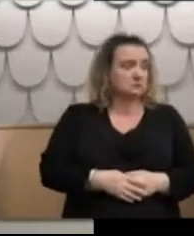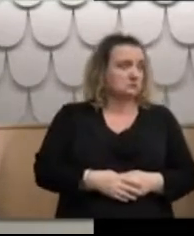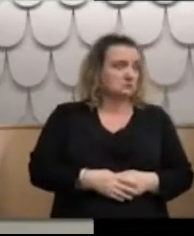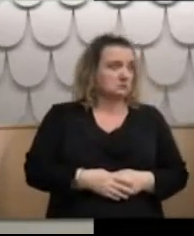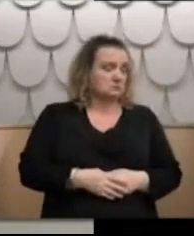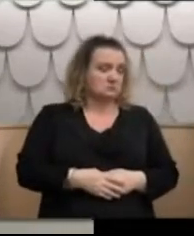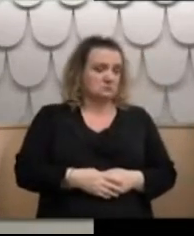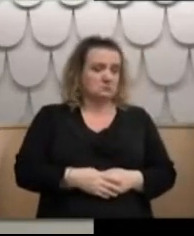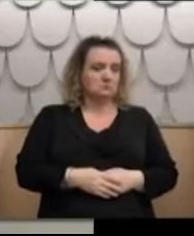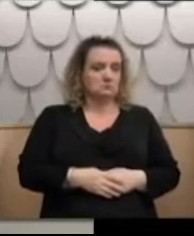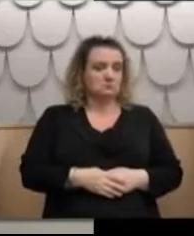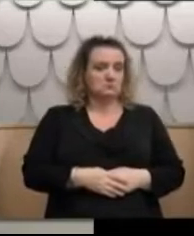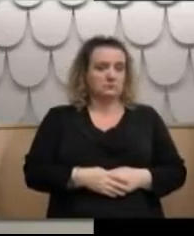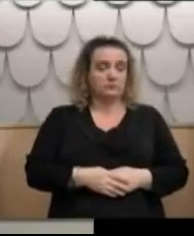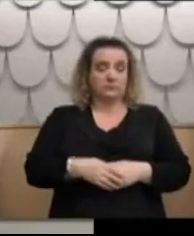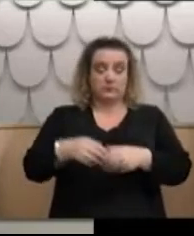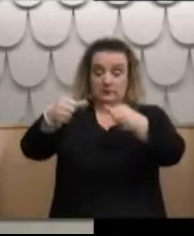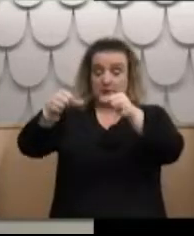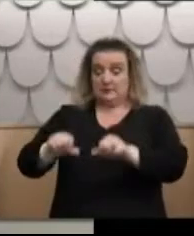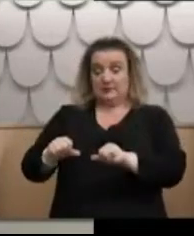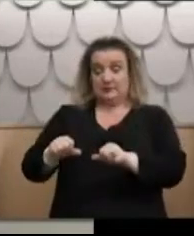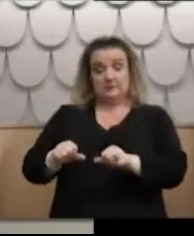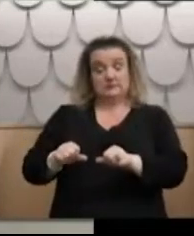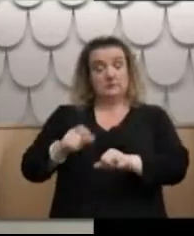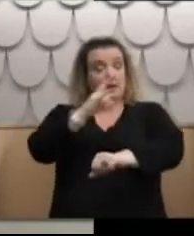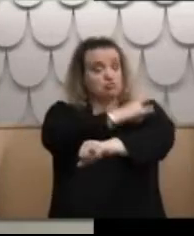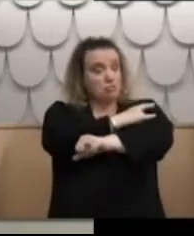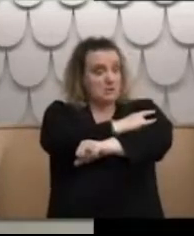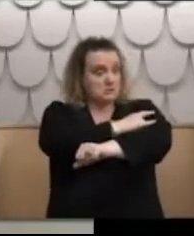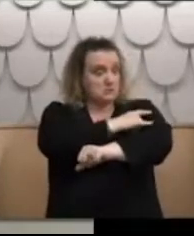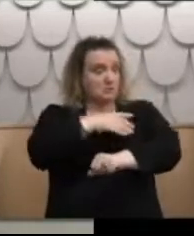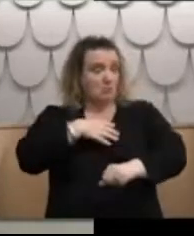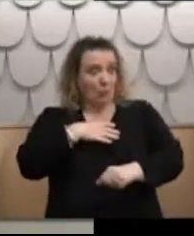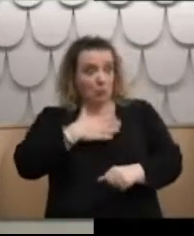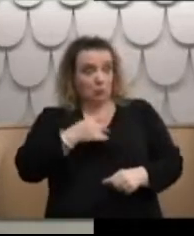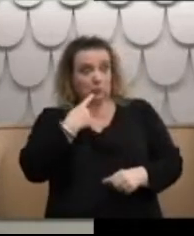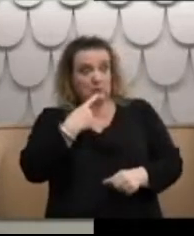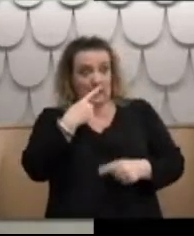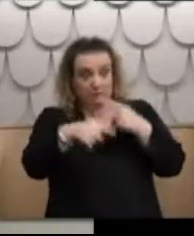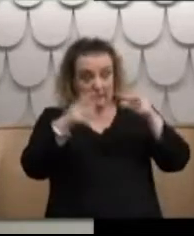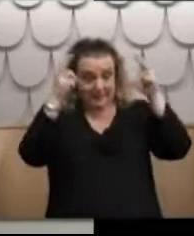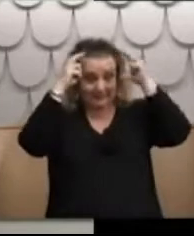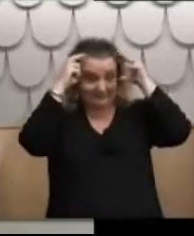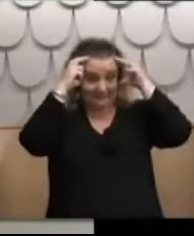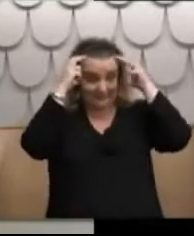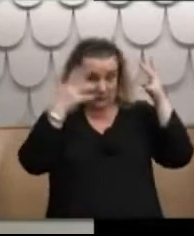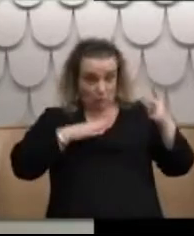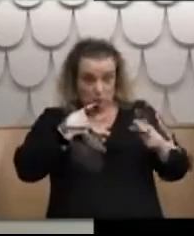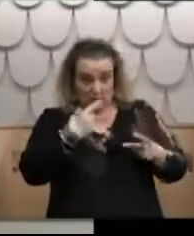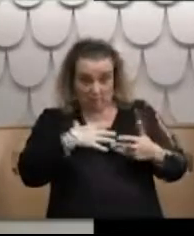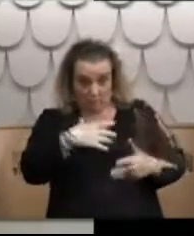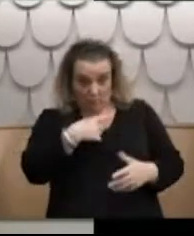Before we move on to the next paragraph of your statement about drugs, is there anything else you wanted to say about ECT or shock treatment?